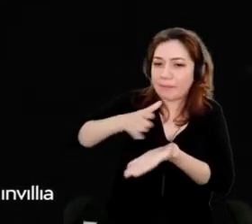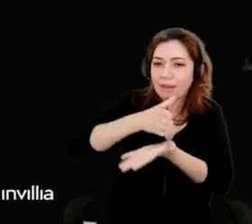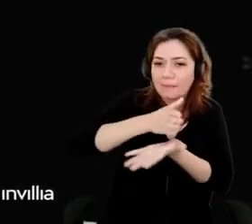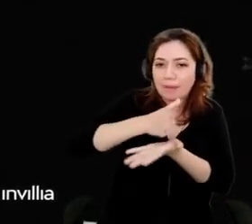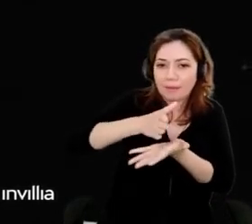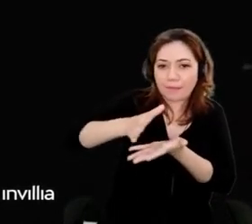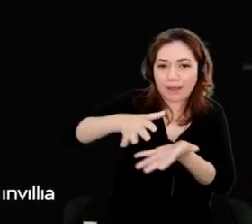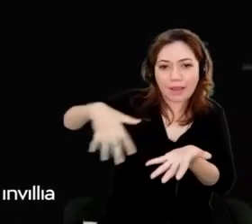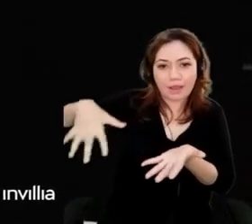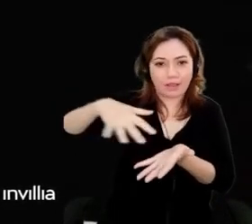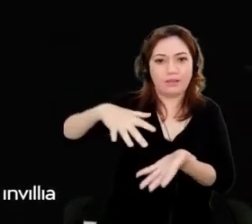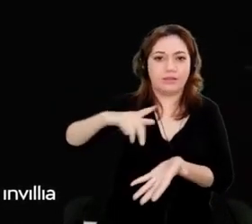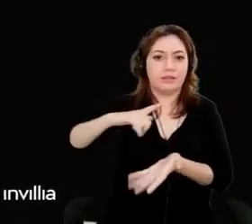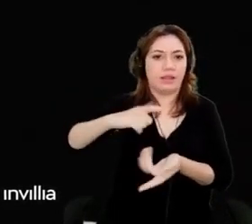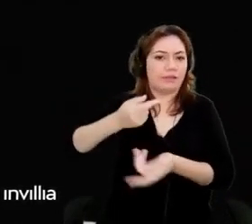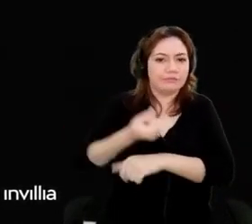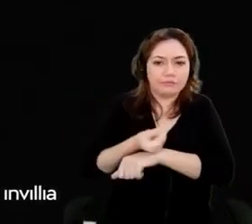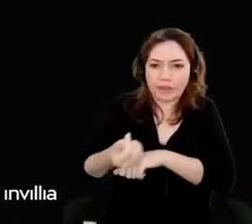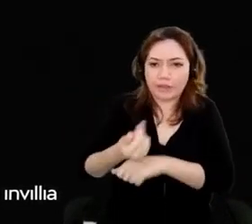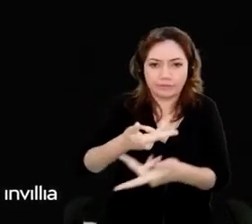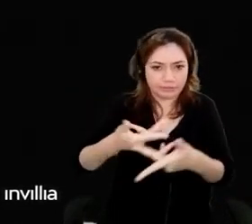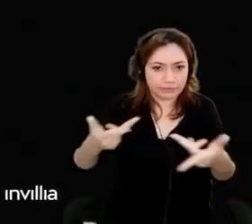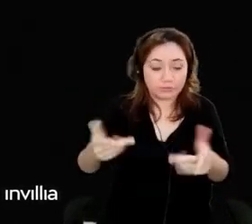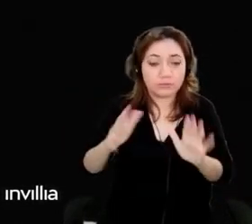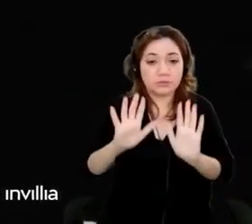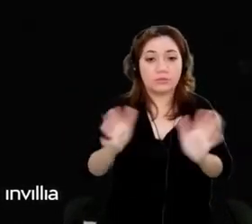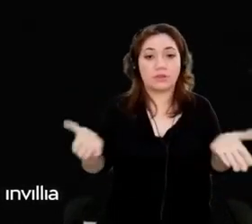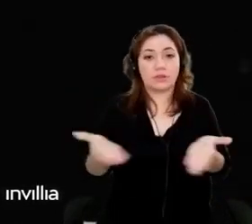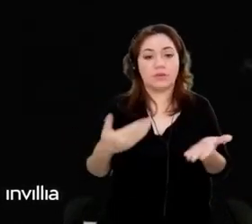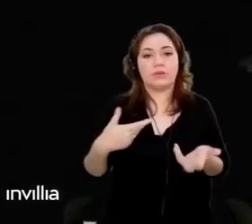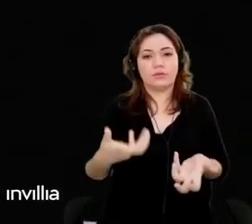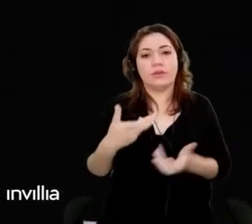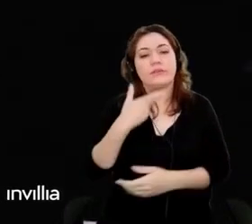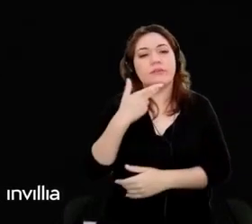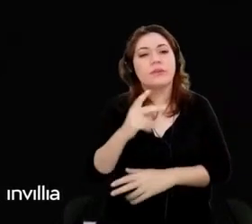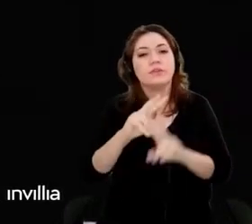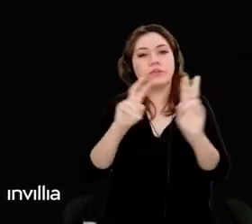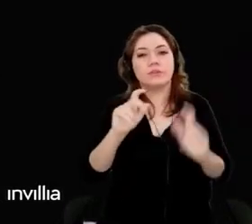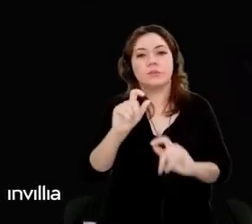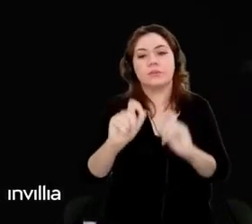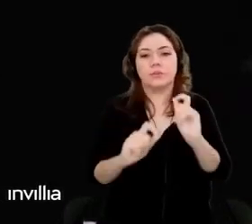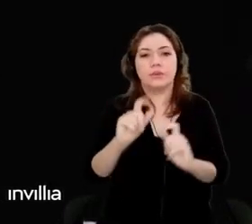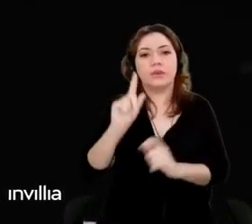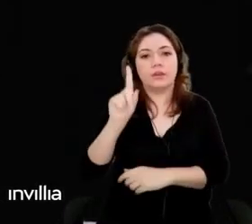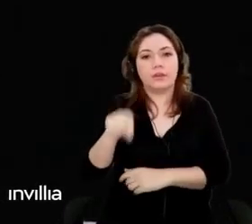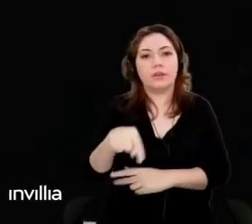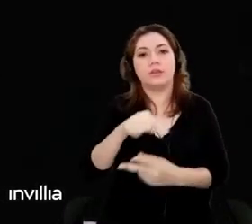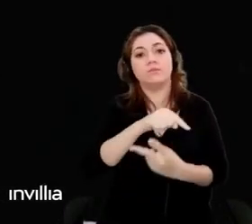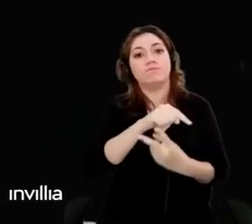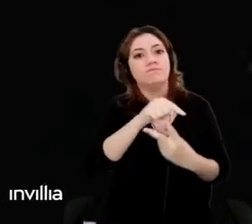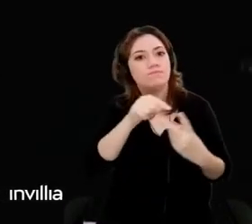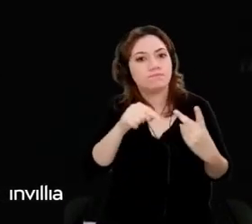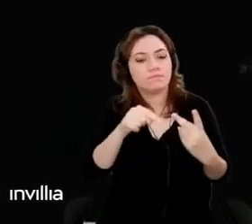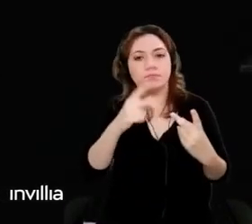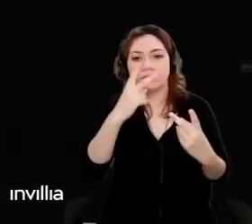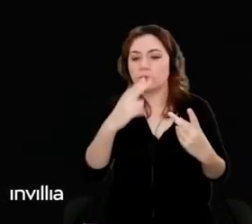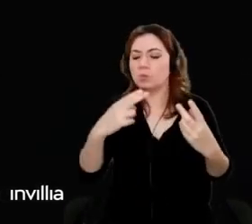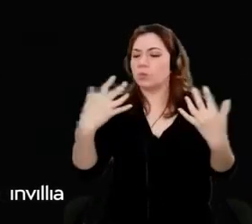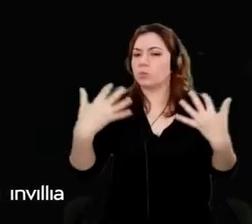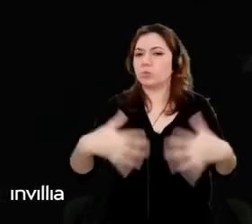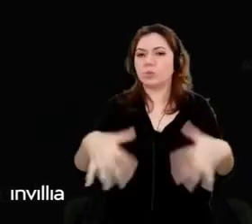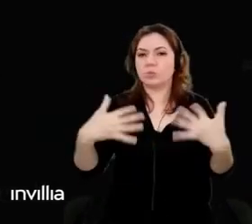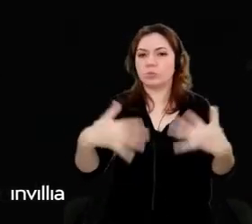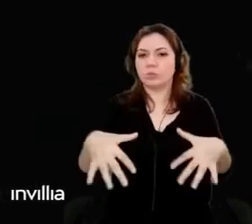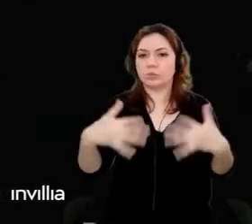Now, I'd like to talk a little more about the two amazing platforms our teams